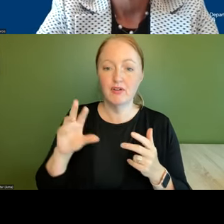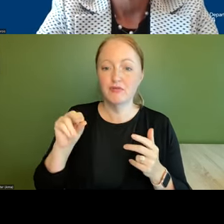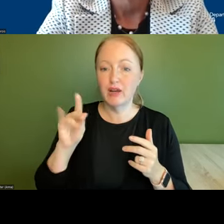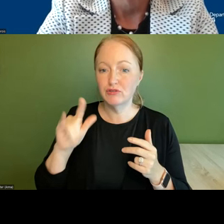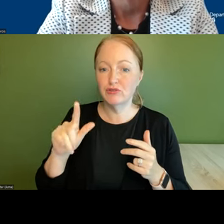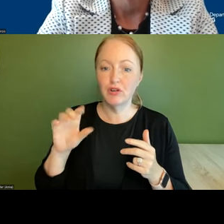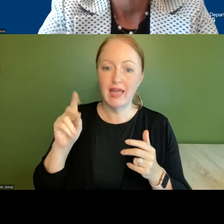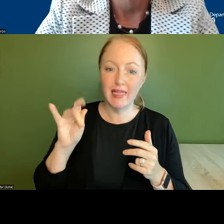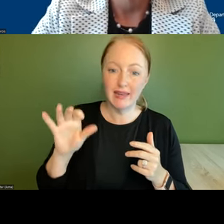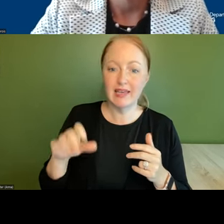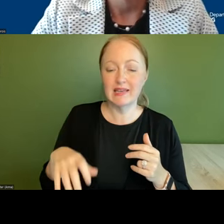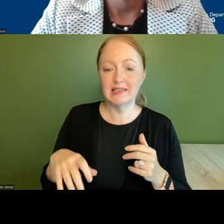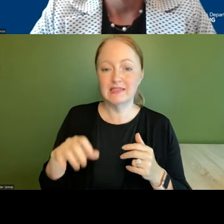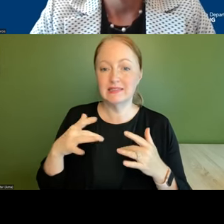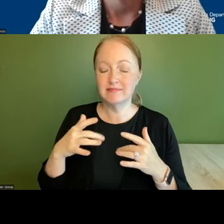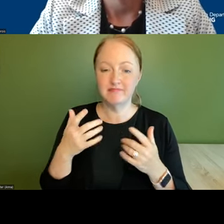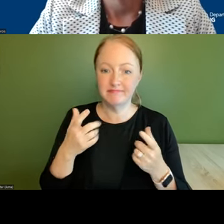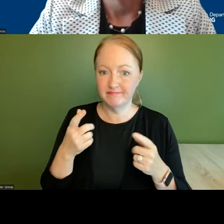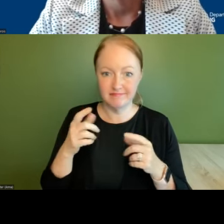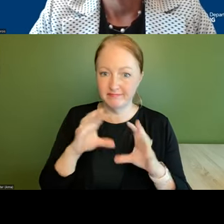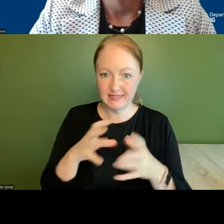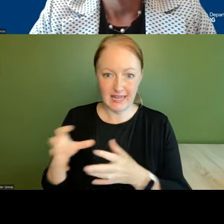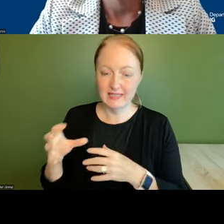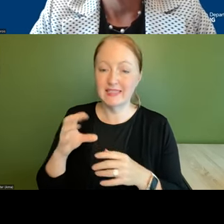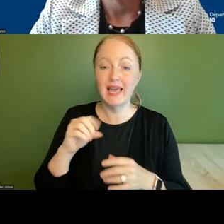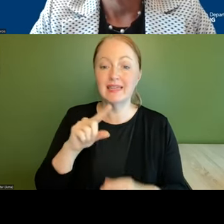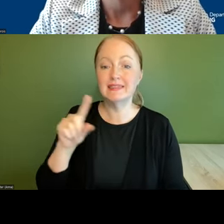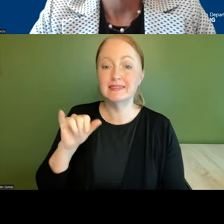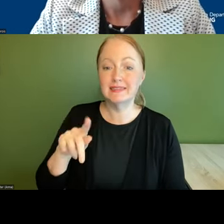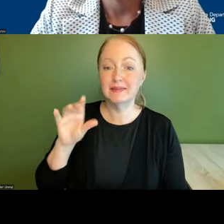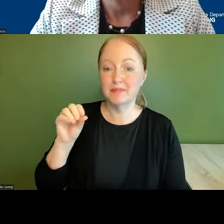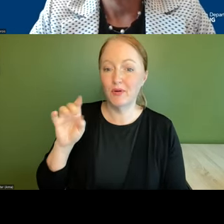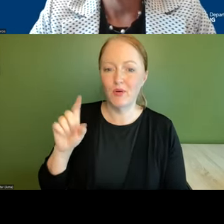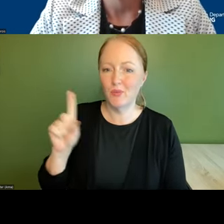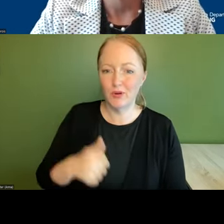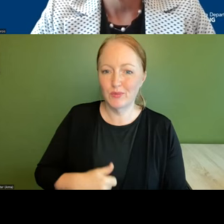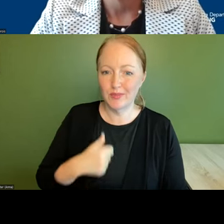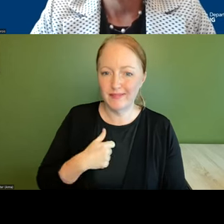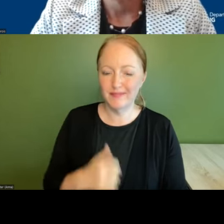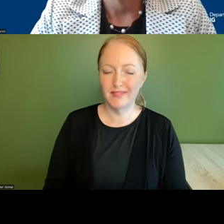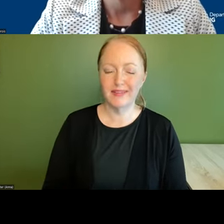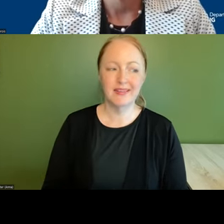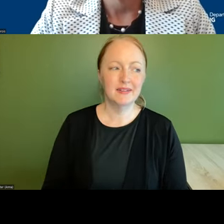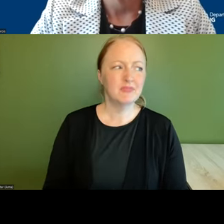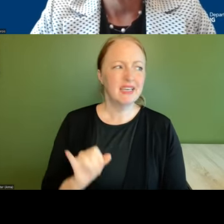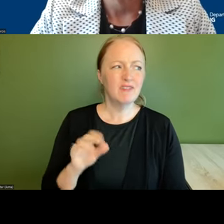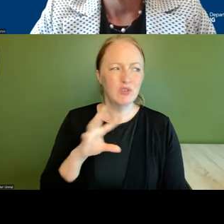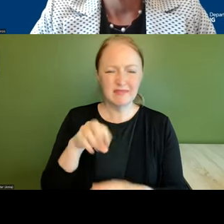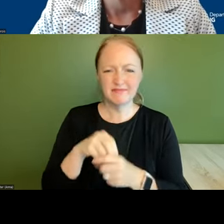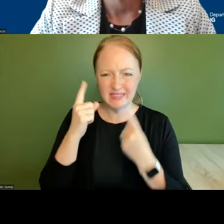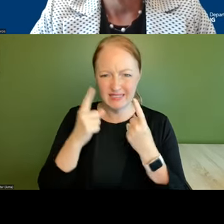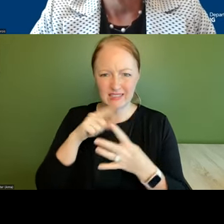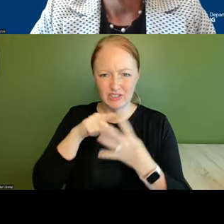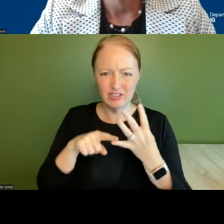ethnic status and the fourth is zip code zip code you know where you live and so if you could consider at some point